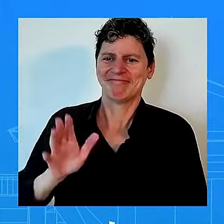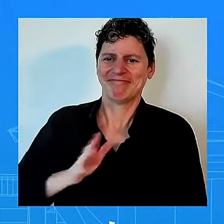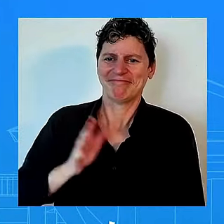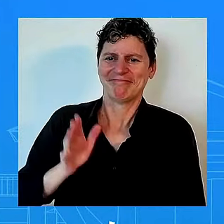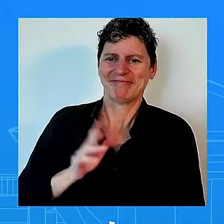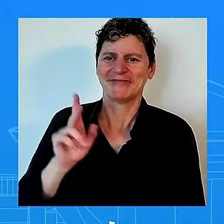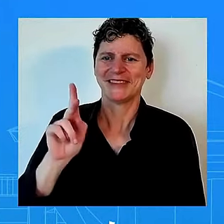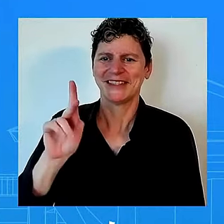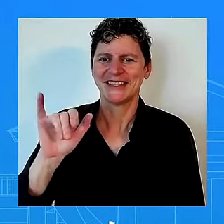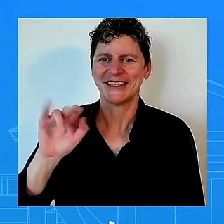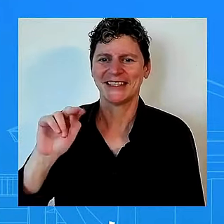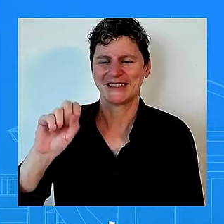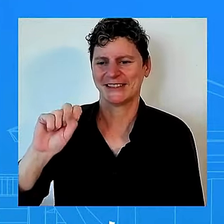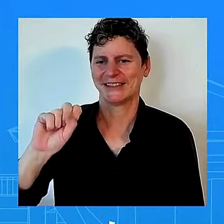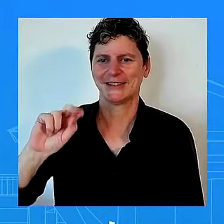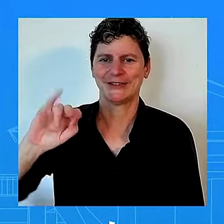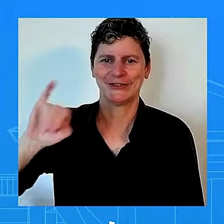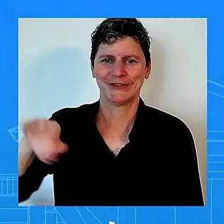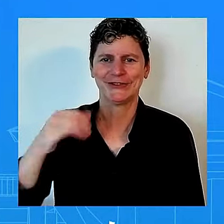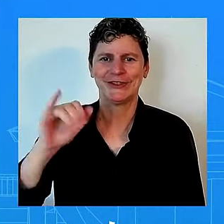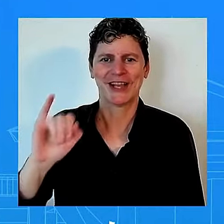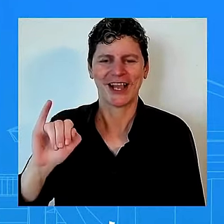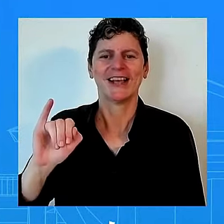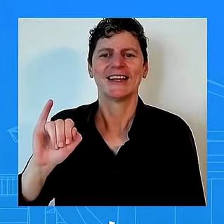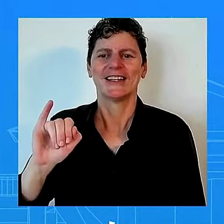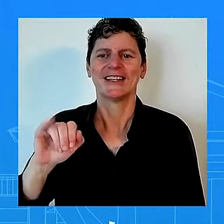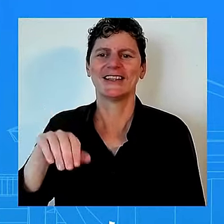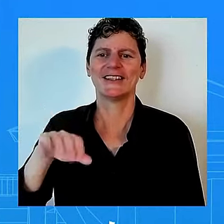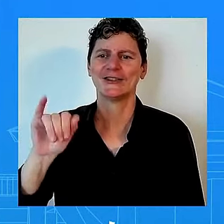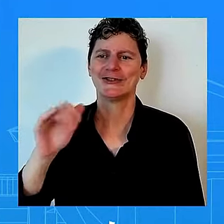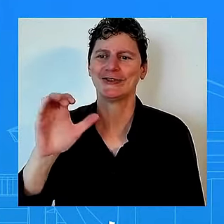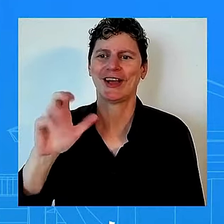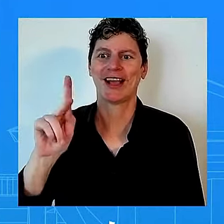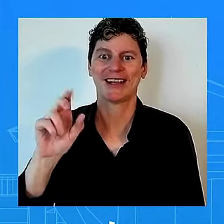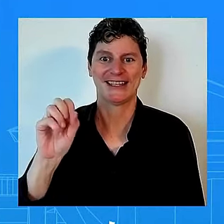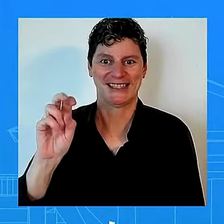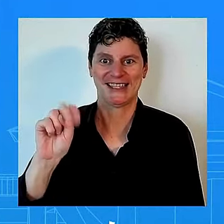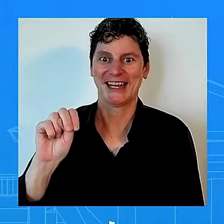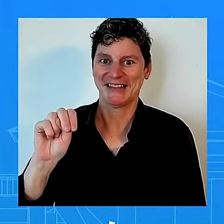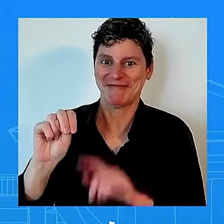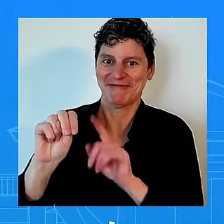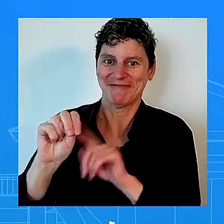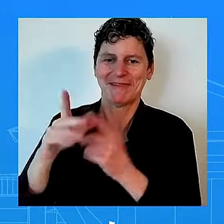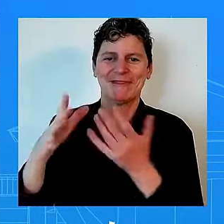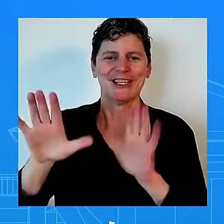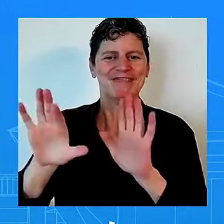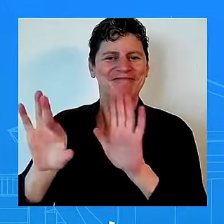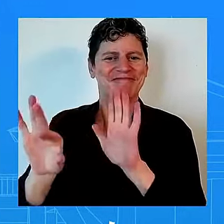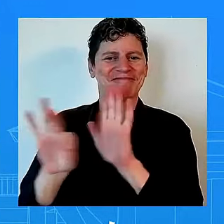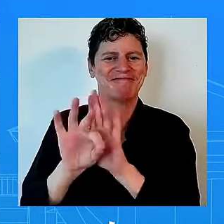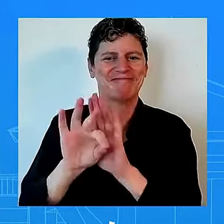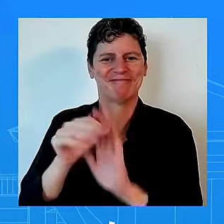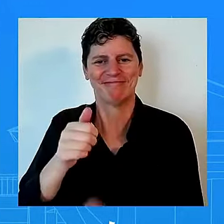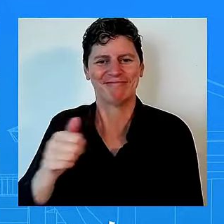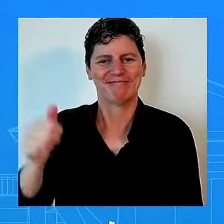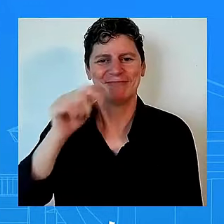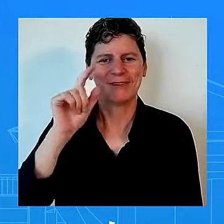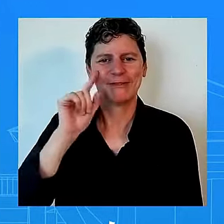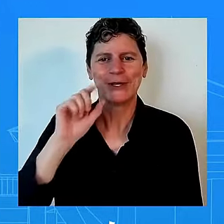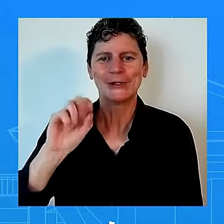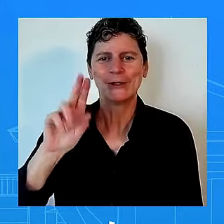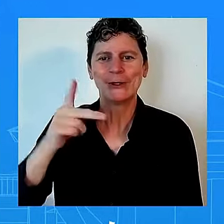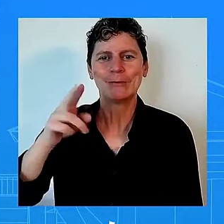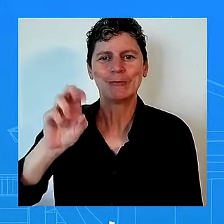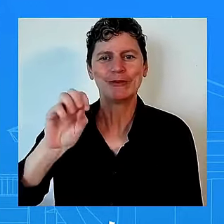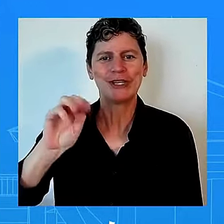looking forward to traveling to philadelphia this coming monday and with that darlene hi thank you hello uh two questions